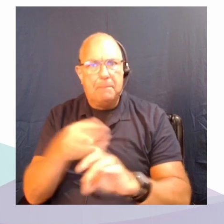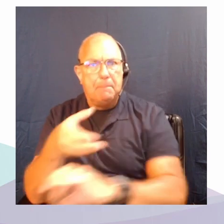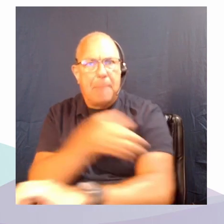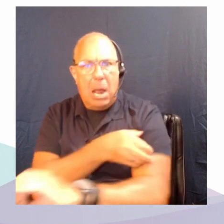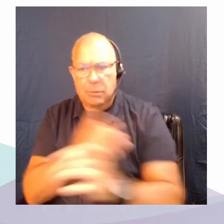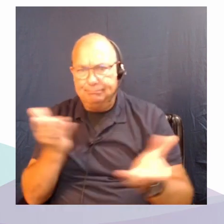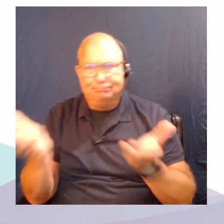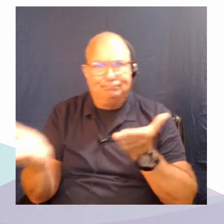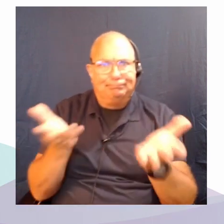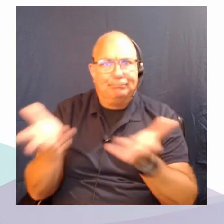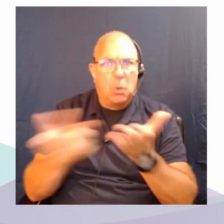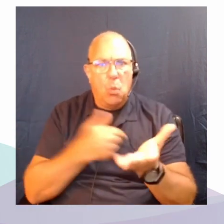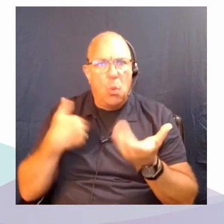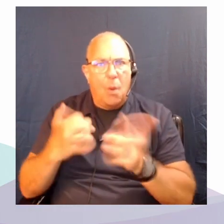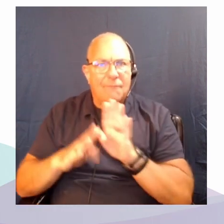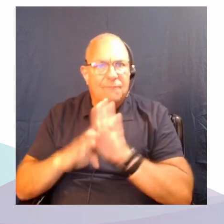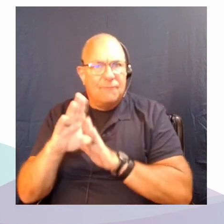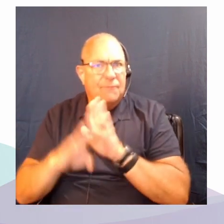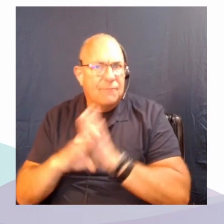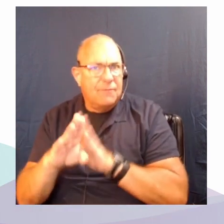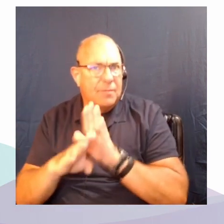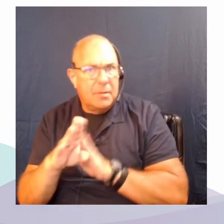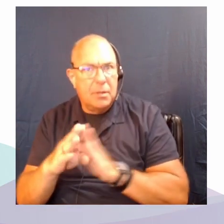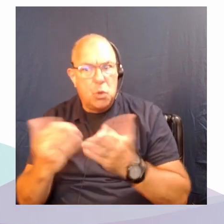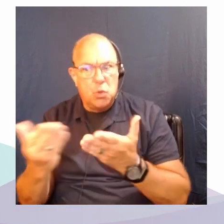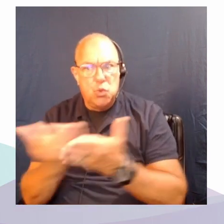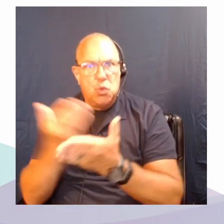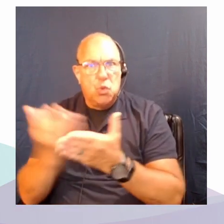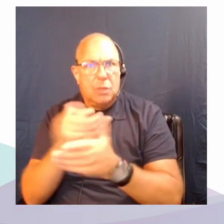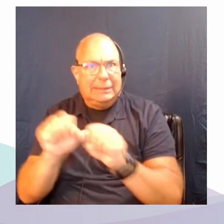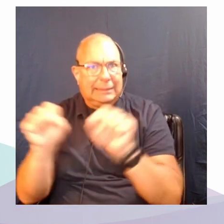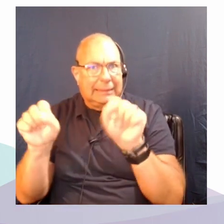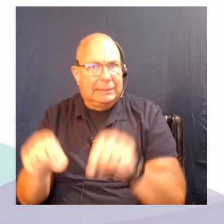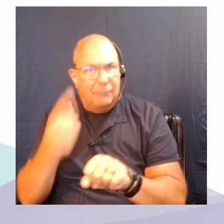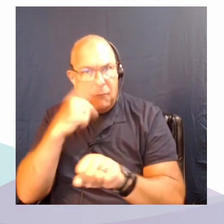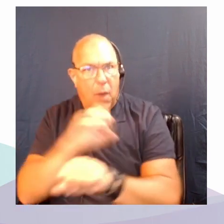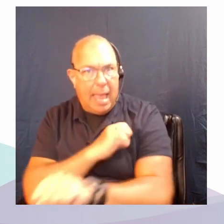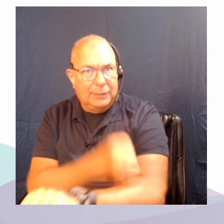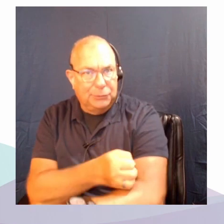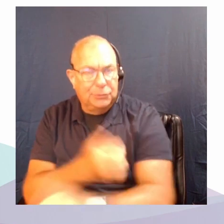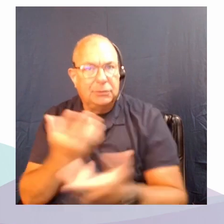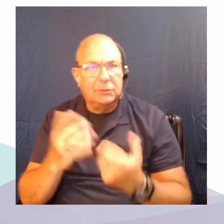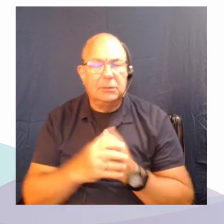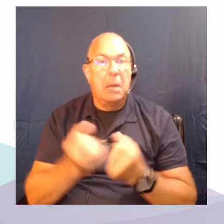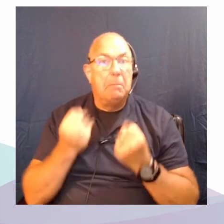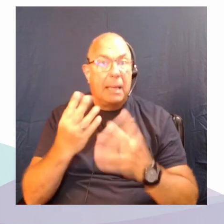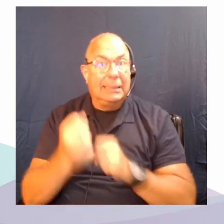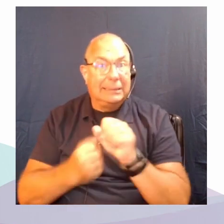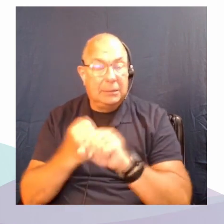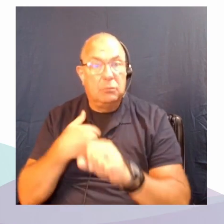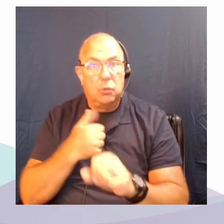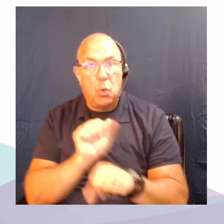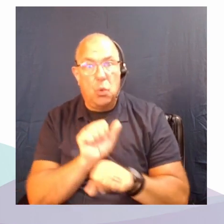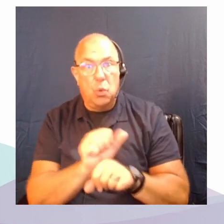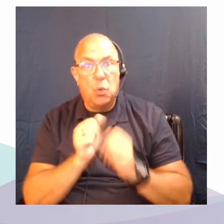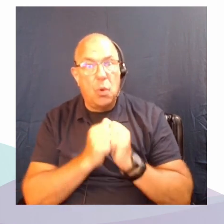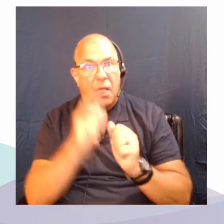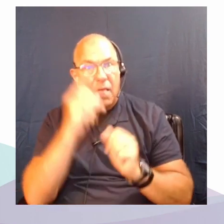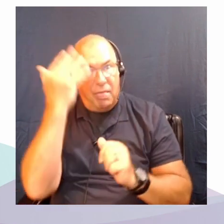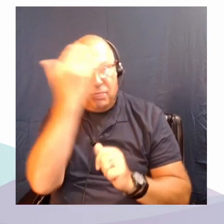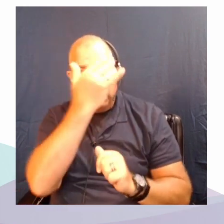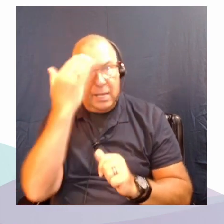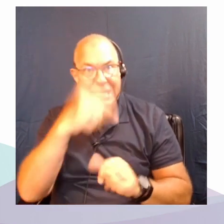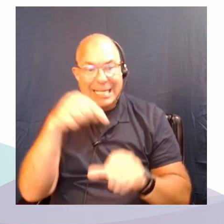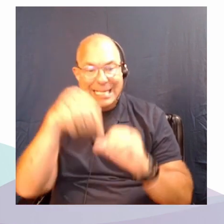around new energy systems. So for many years, I've been working with this theory of deep energy literacy, and it actually